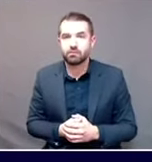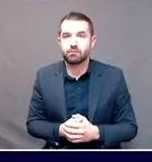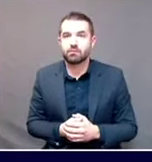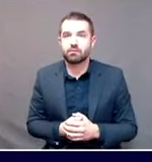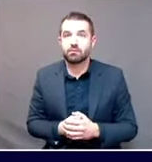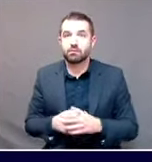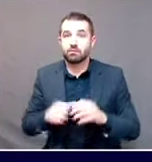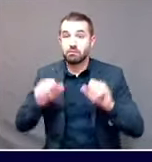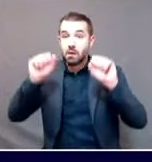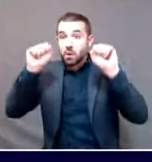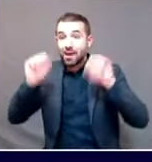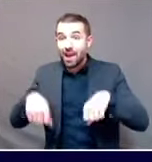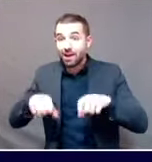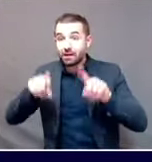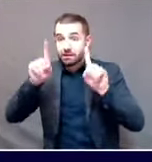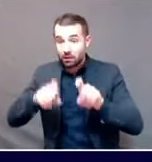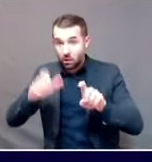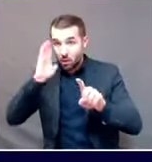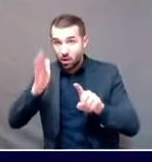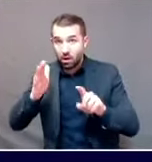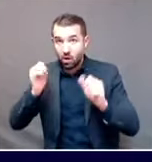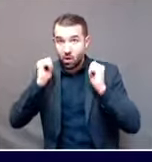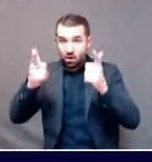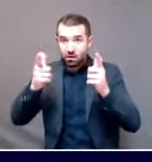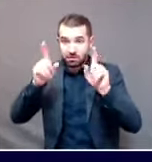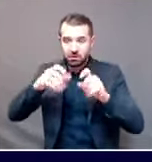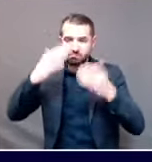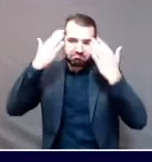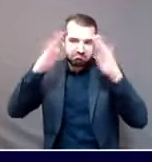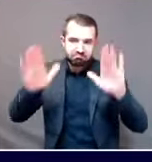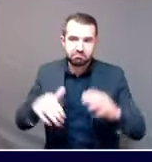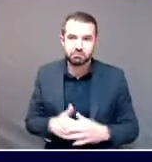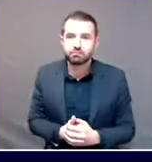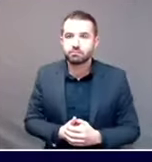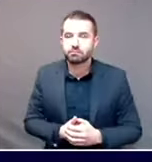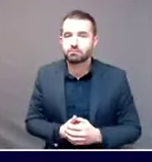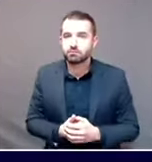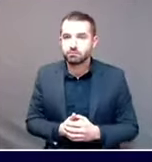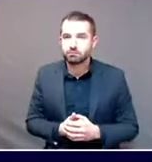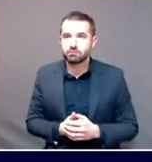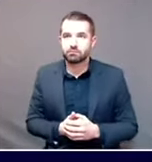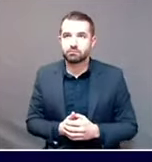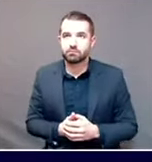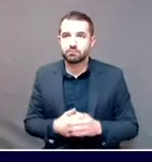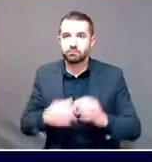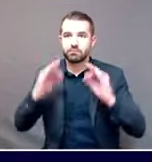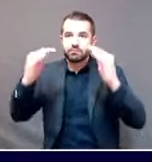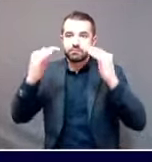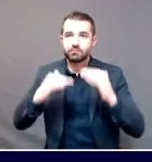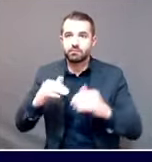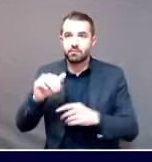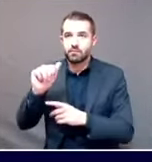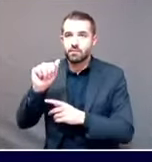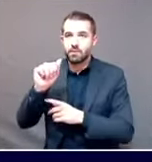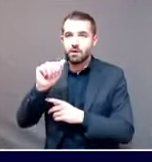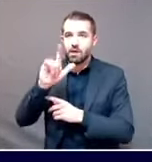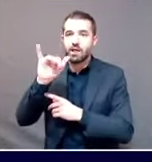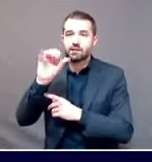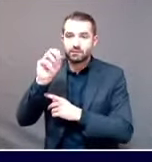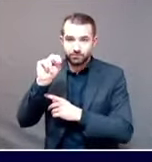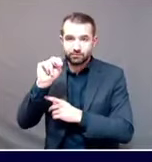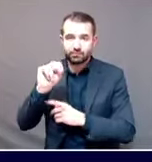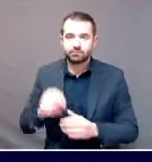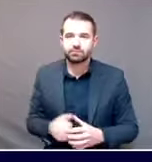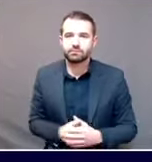Hi, Dr. Shah. Just a few questions today on vaccine distribution. So the first, what can you share about that dry